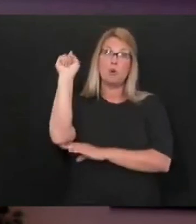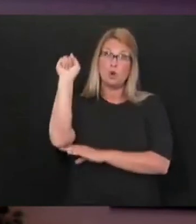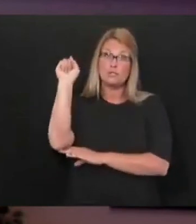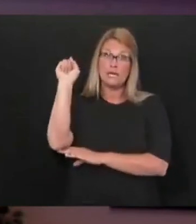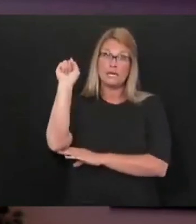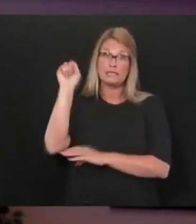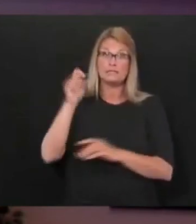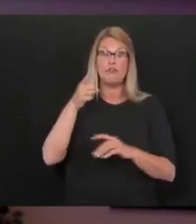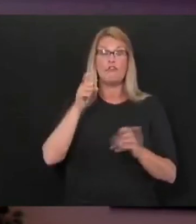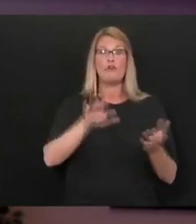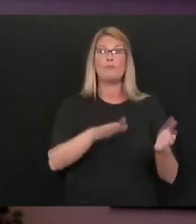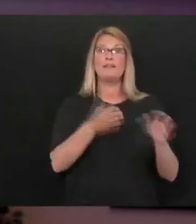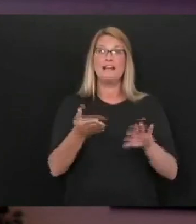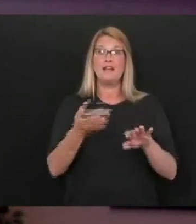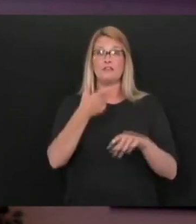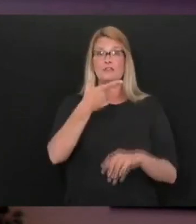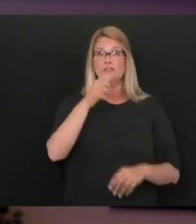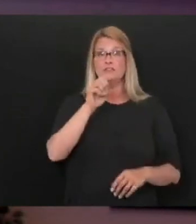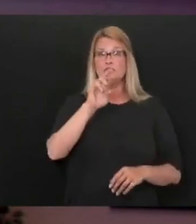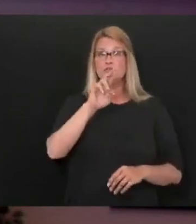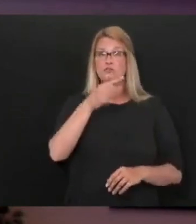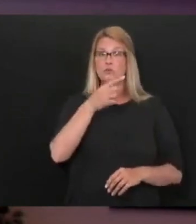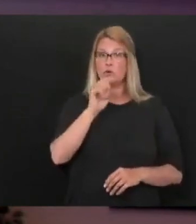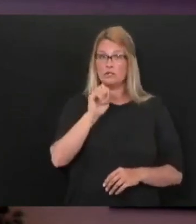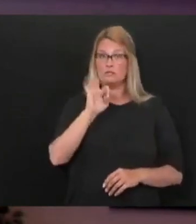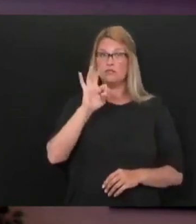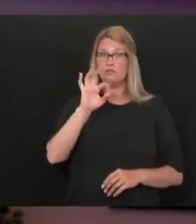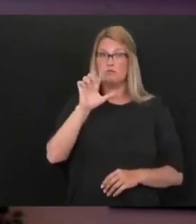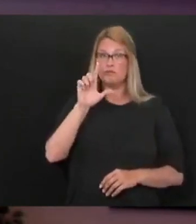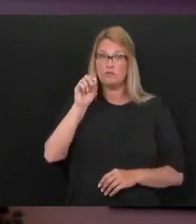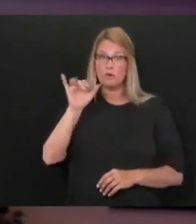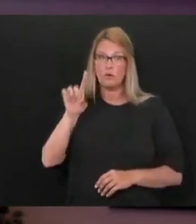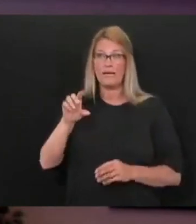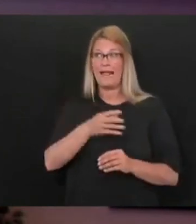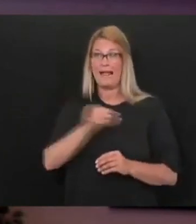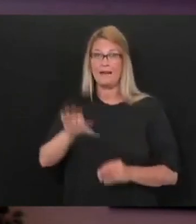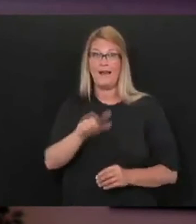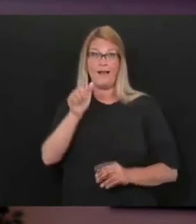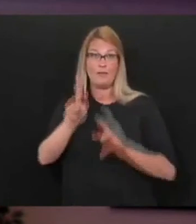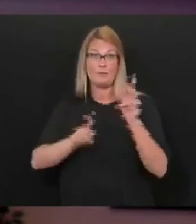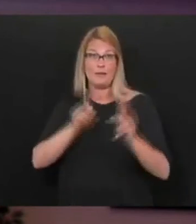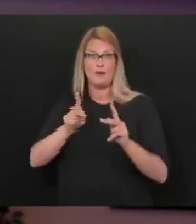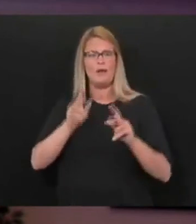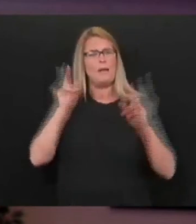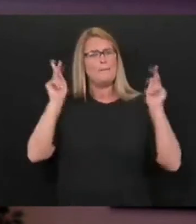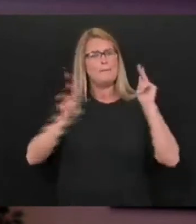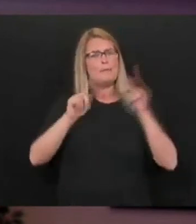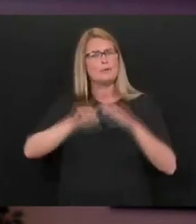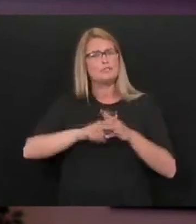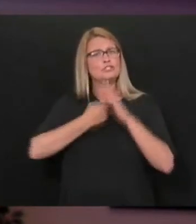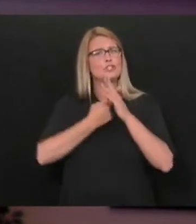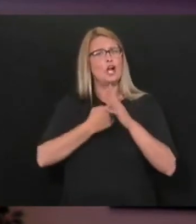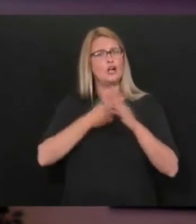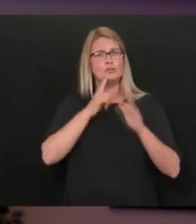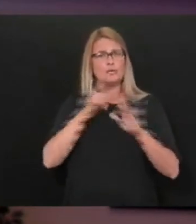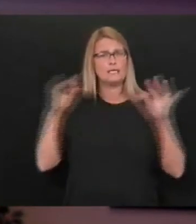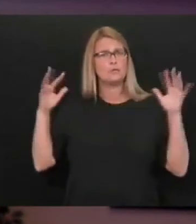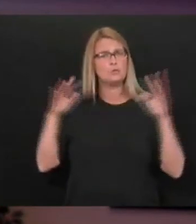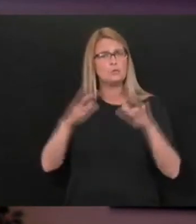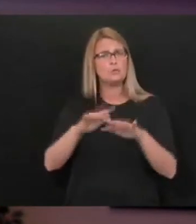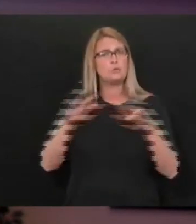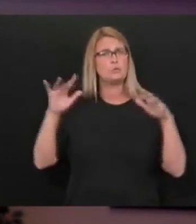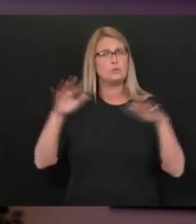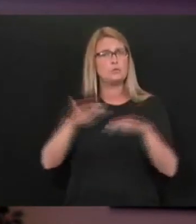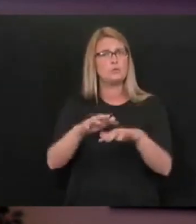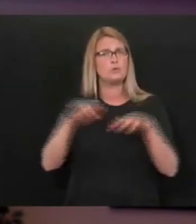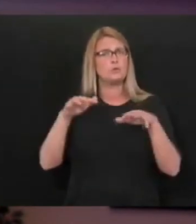of George Floyd and others, you know, people have been really gathered together. So as we've talked about these three C's, we see a